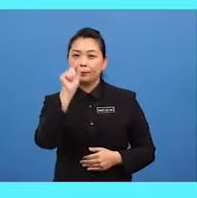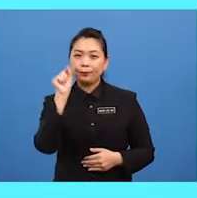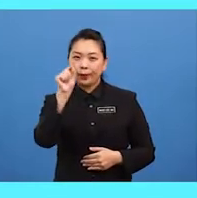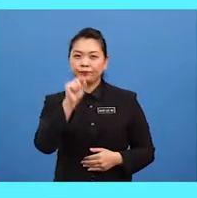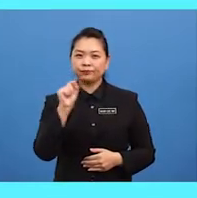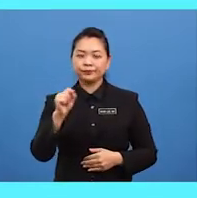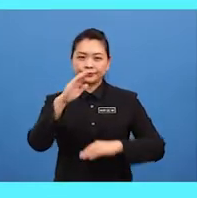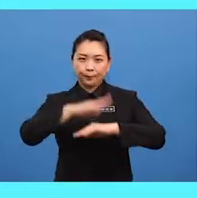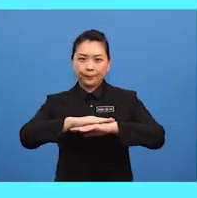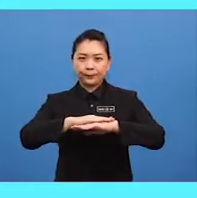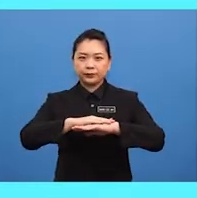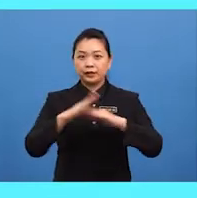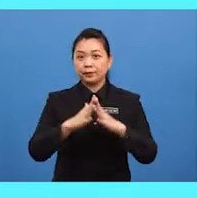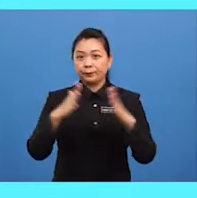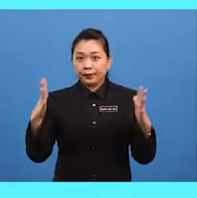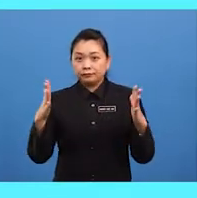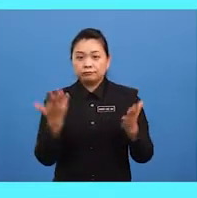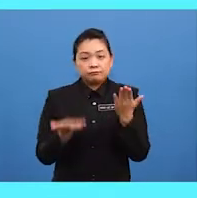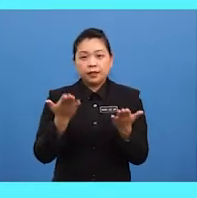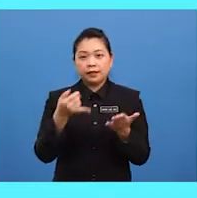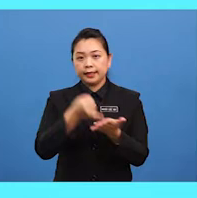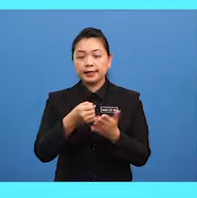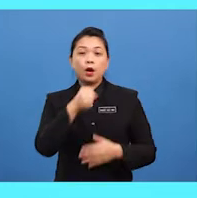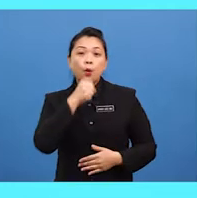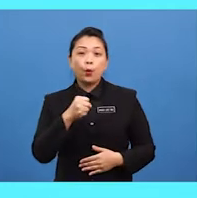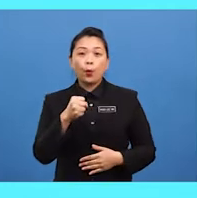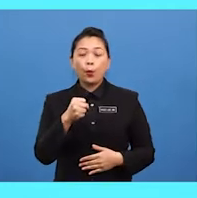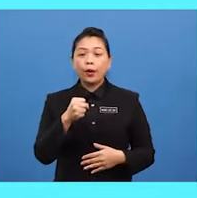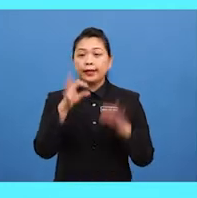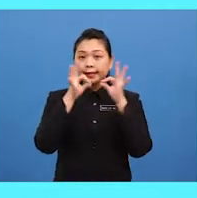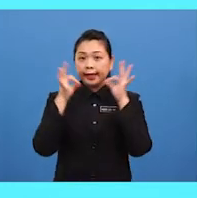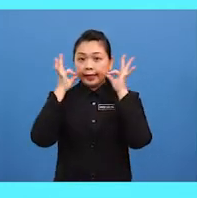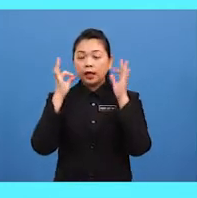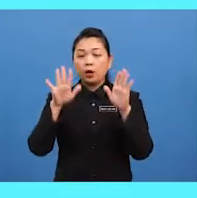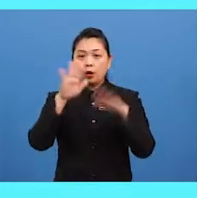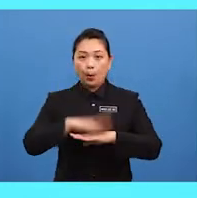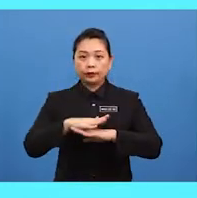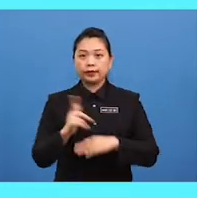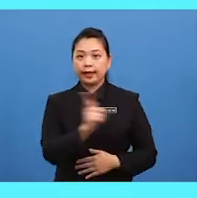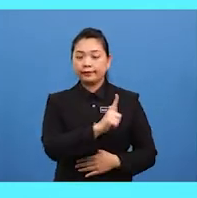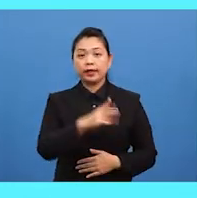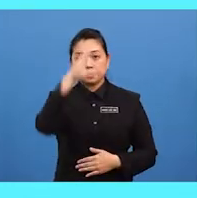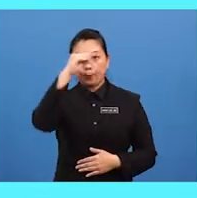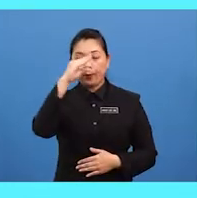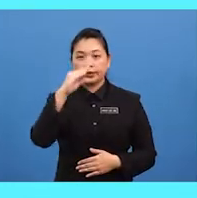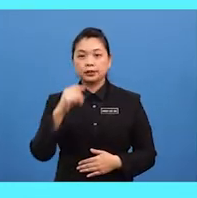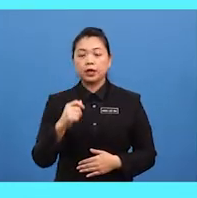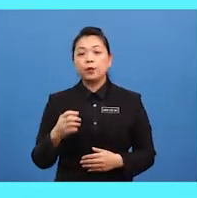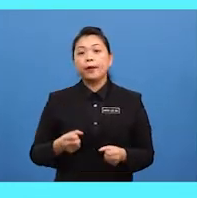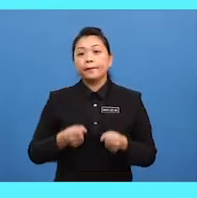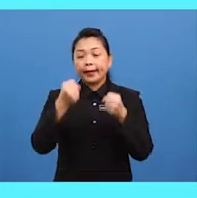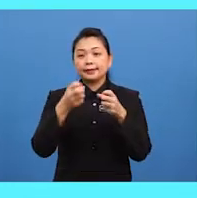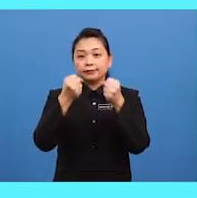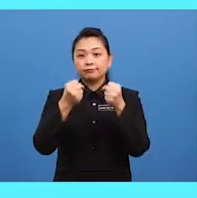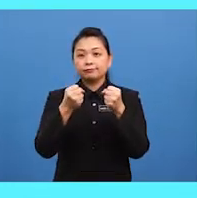it is big maybe it is an old cat on the left is a boy wearing denim pants